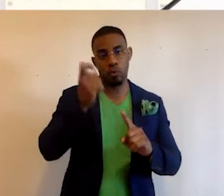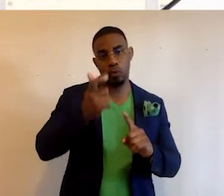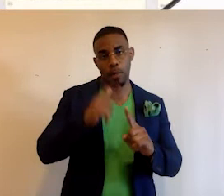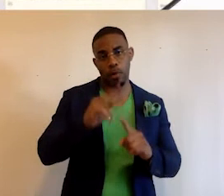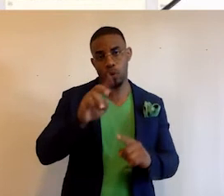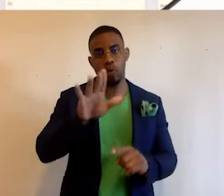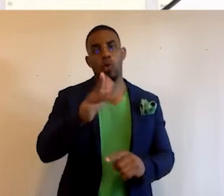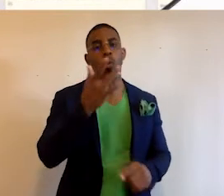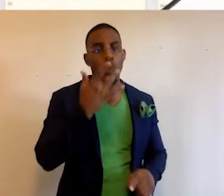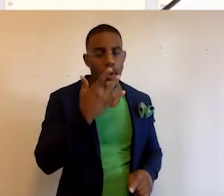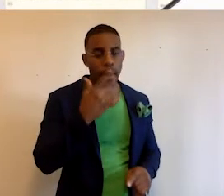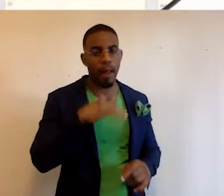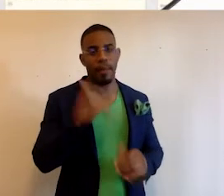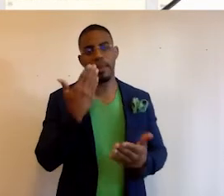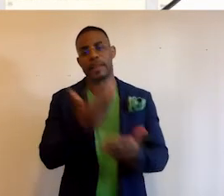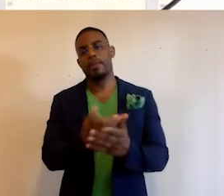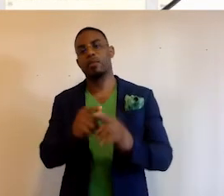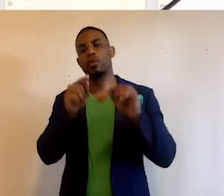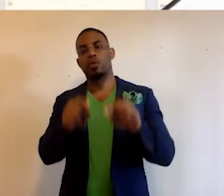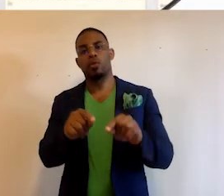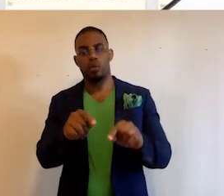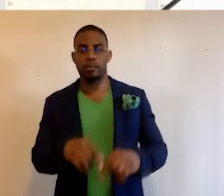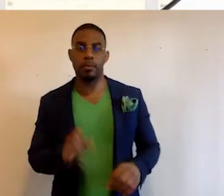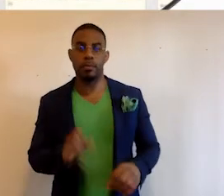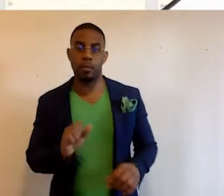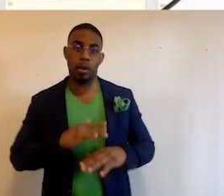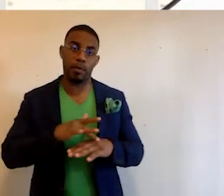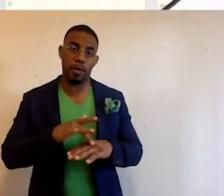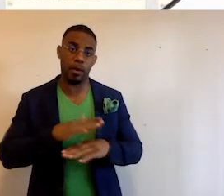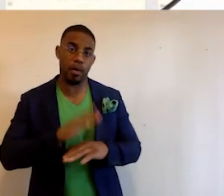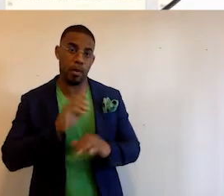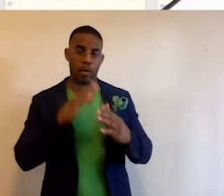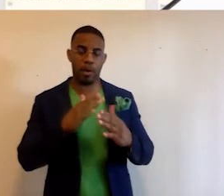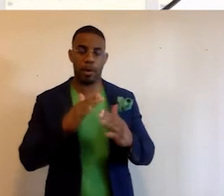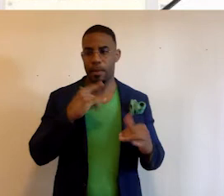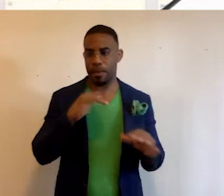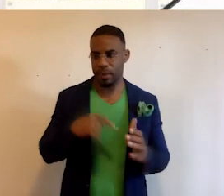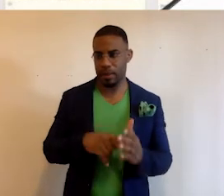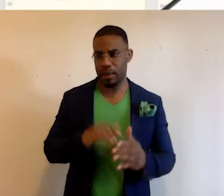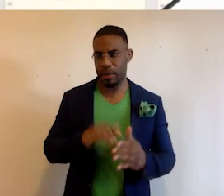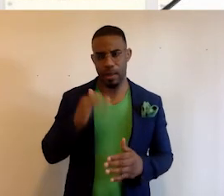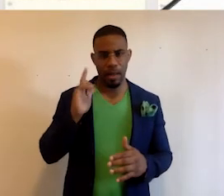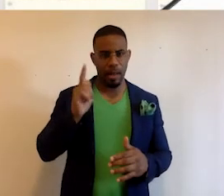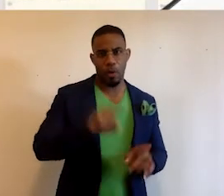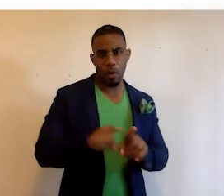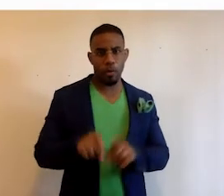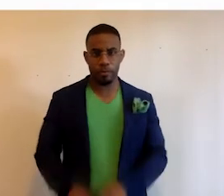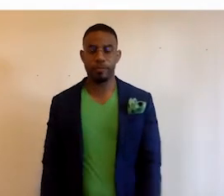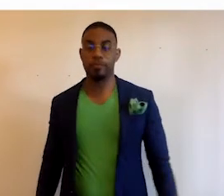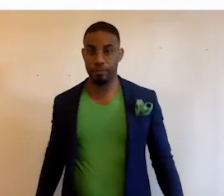news of your preference and have that delivered to you on whatever platform works for you. And I'll be demoing that a little bit later on as well.